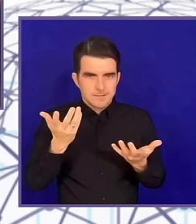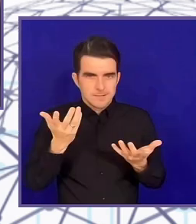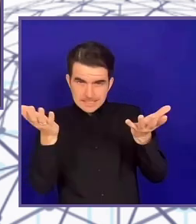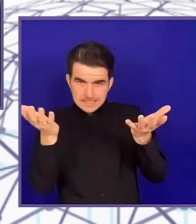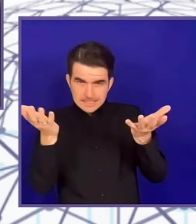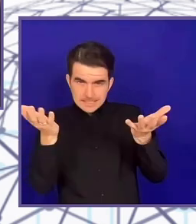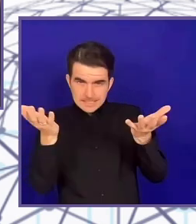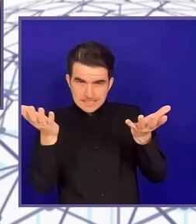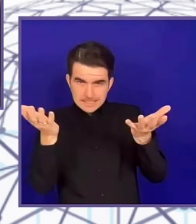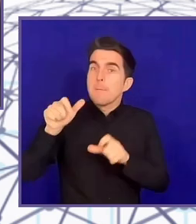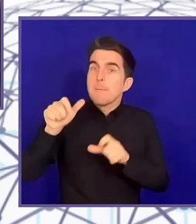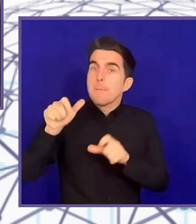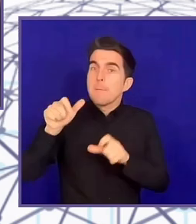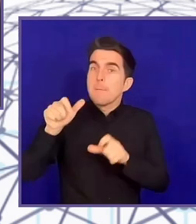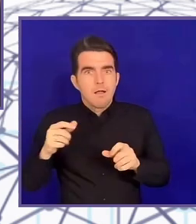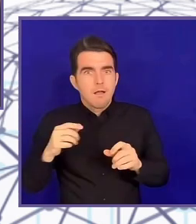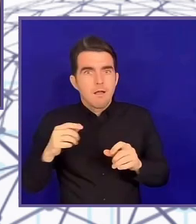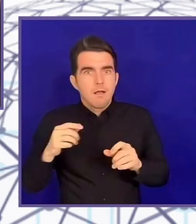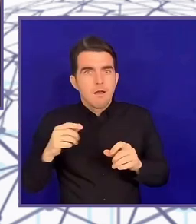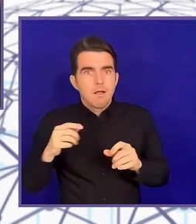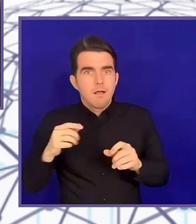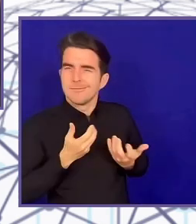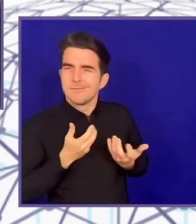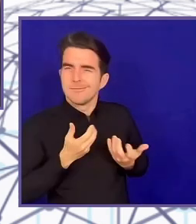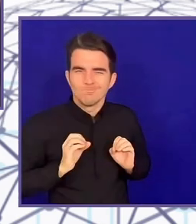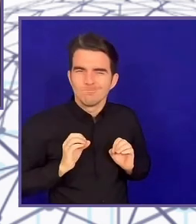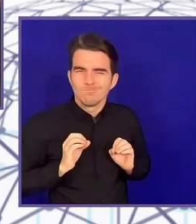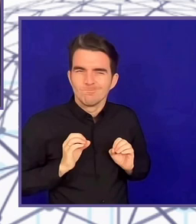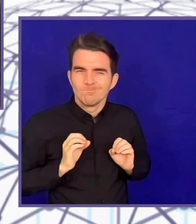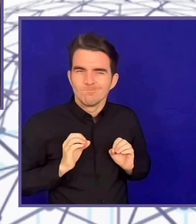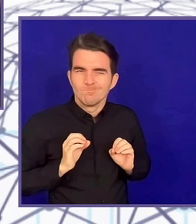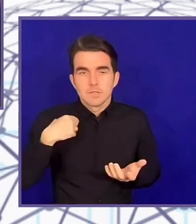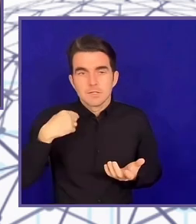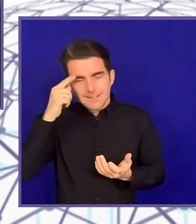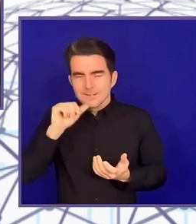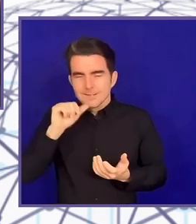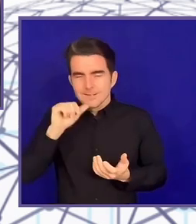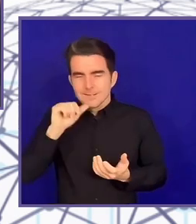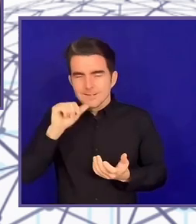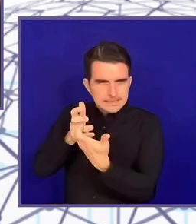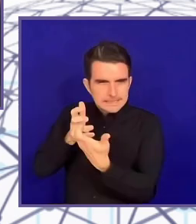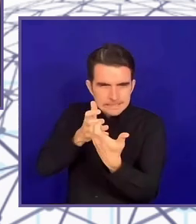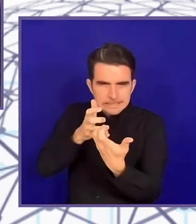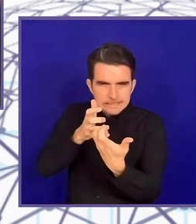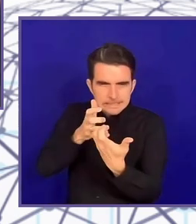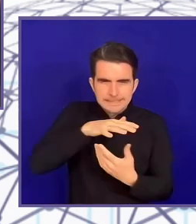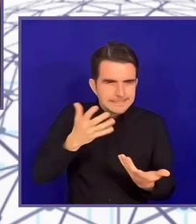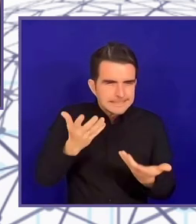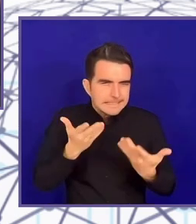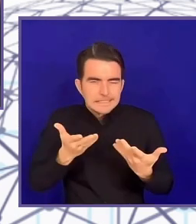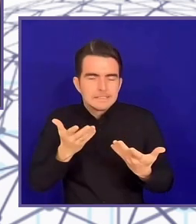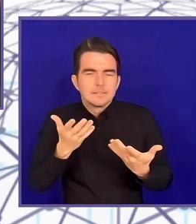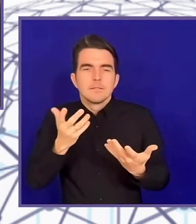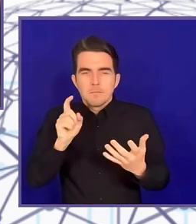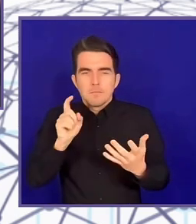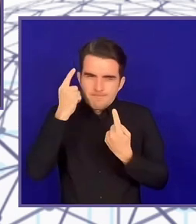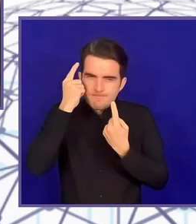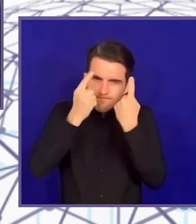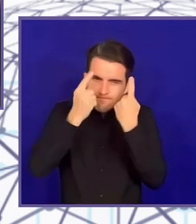a lot of systemic changes. A lot of it is probably local accelerators, like we're trying to run